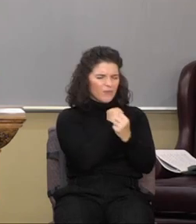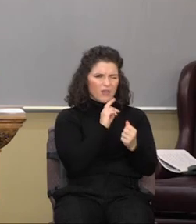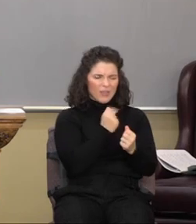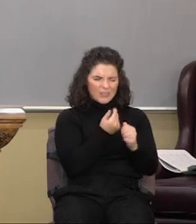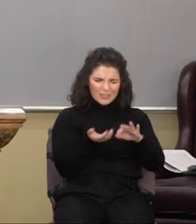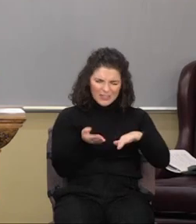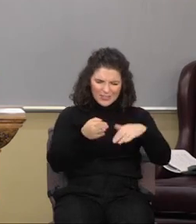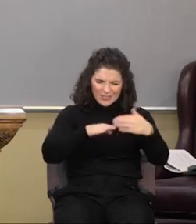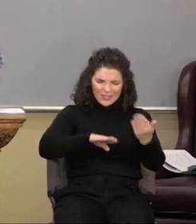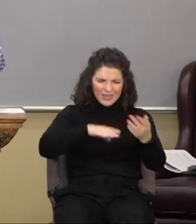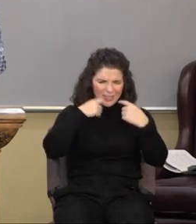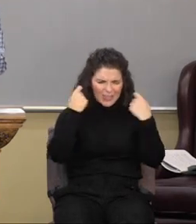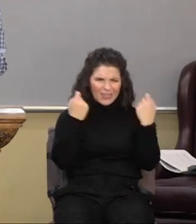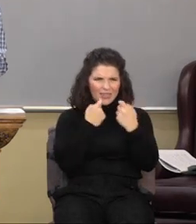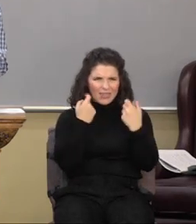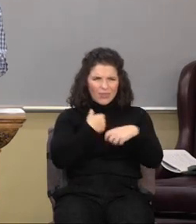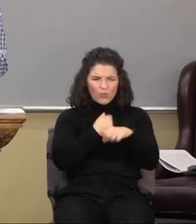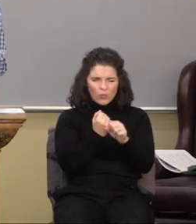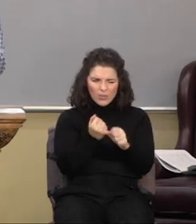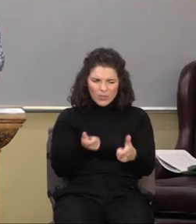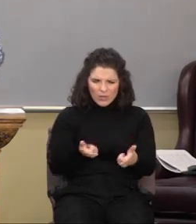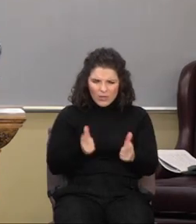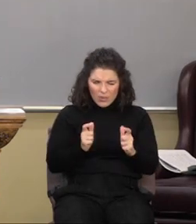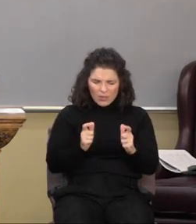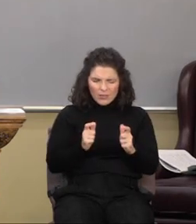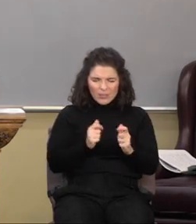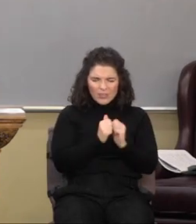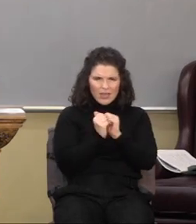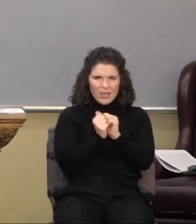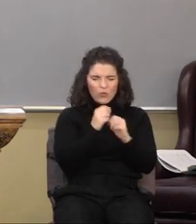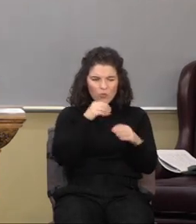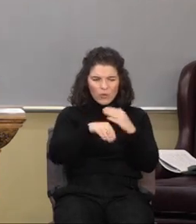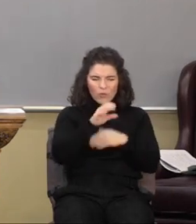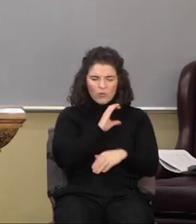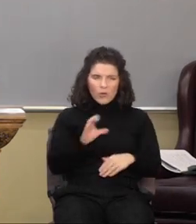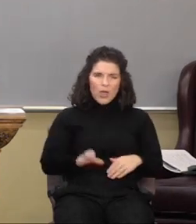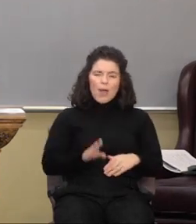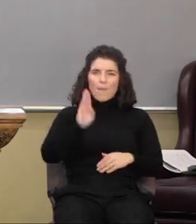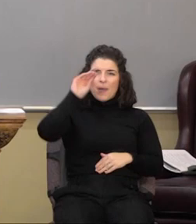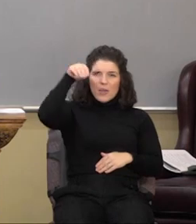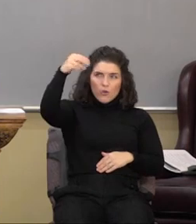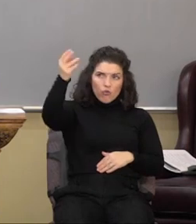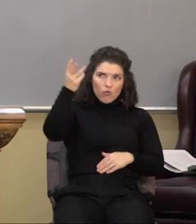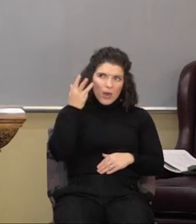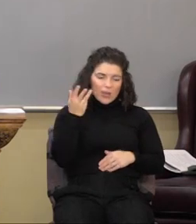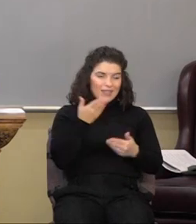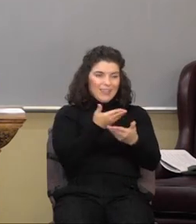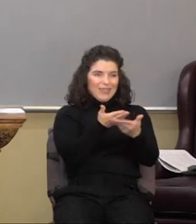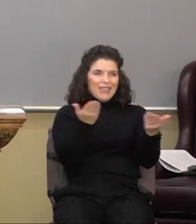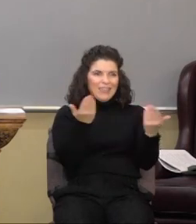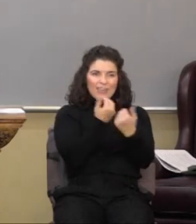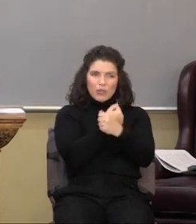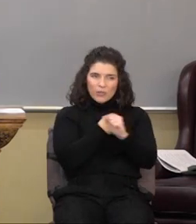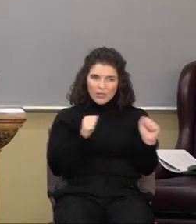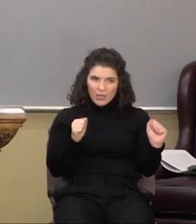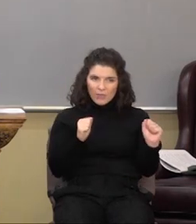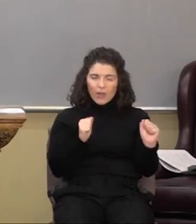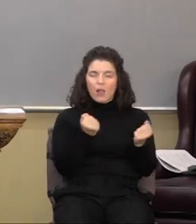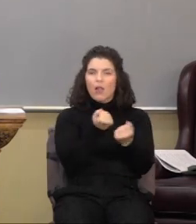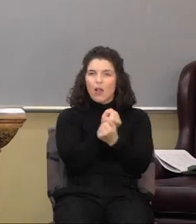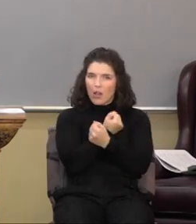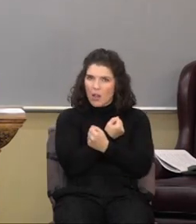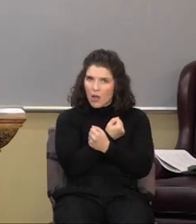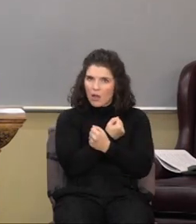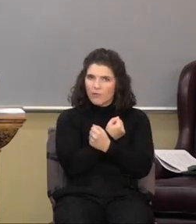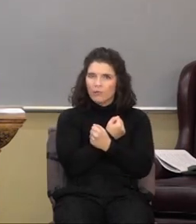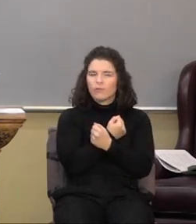sins, have quickened us together with Christ. By grace, ye are saved. Love is defined